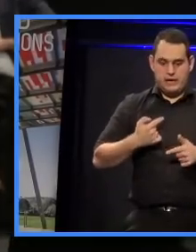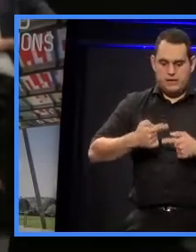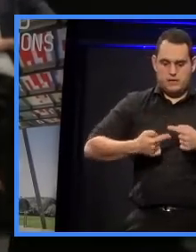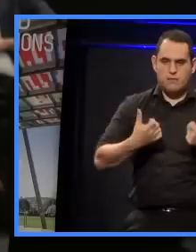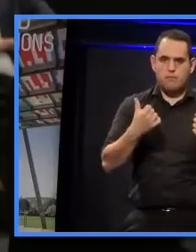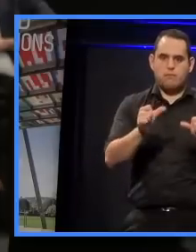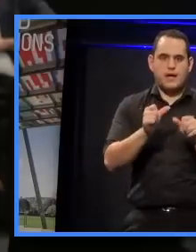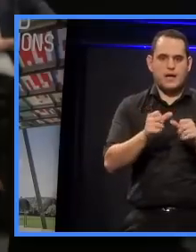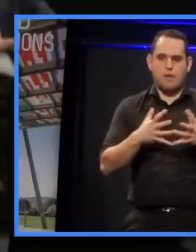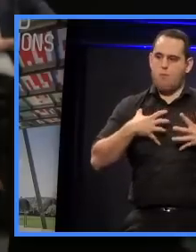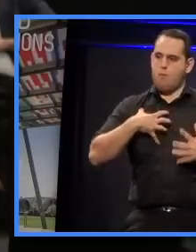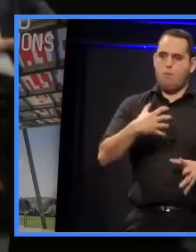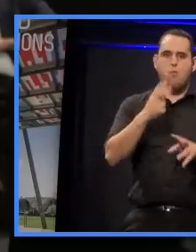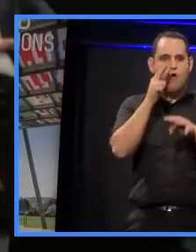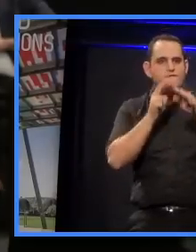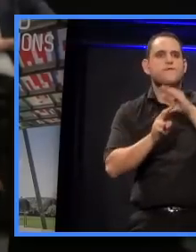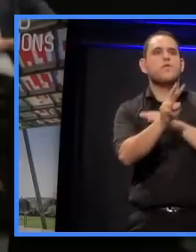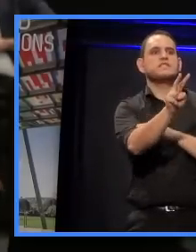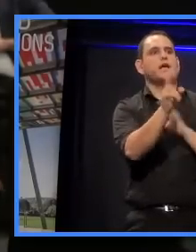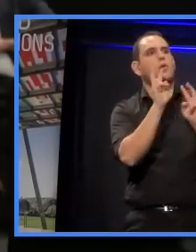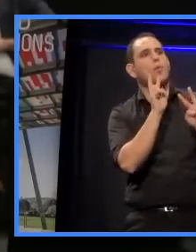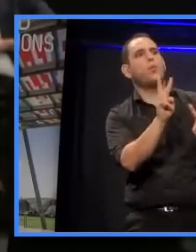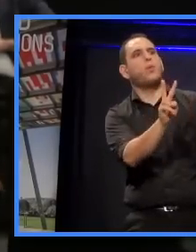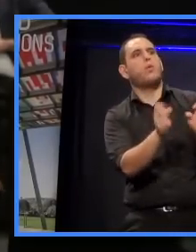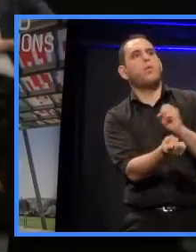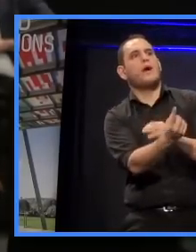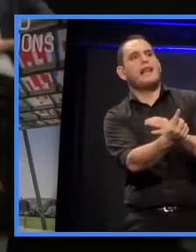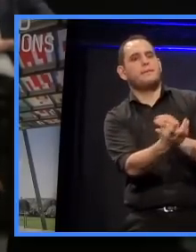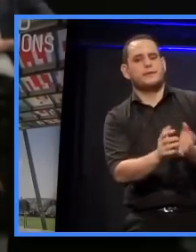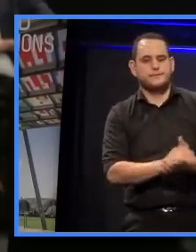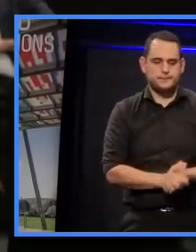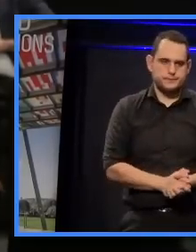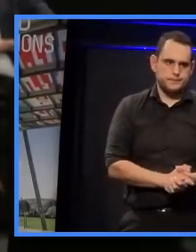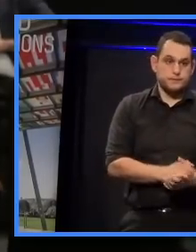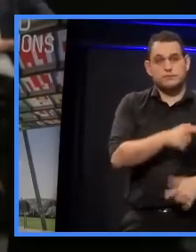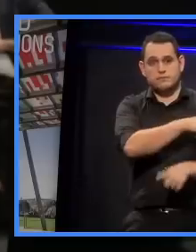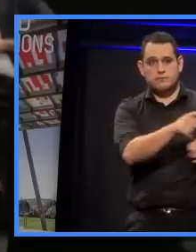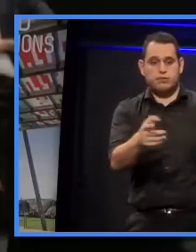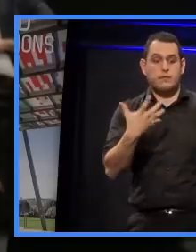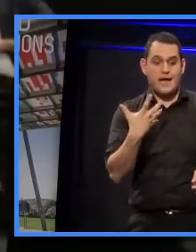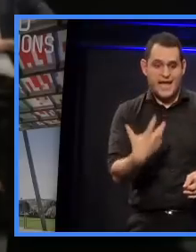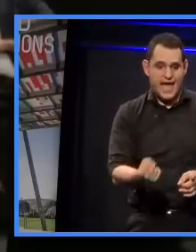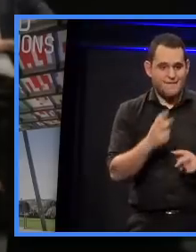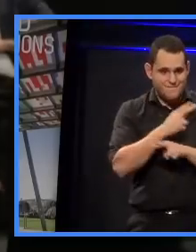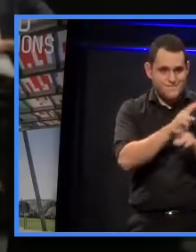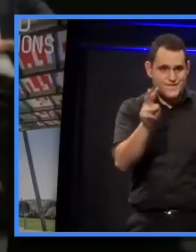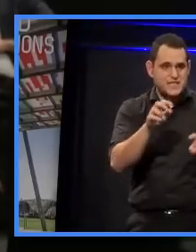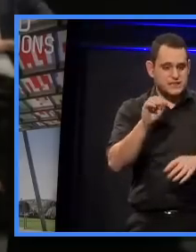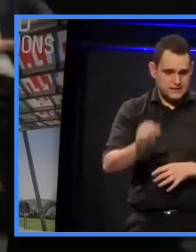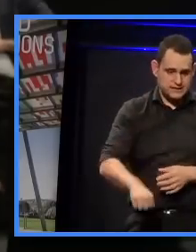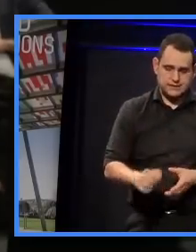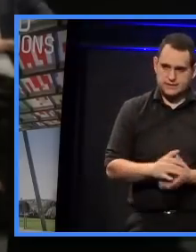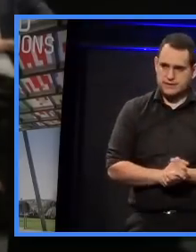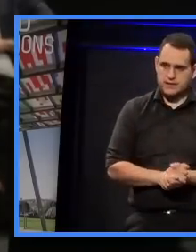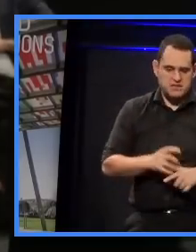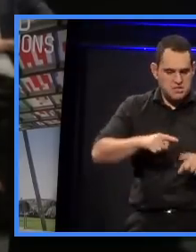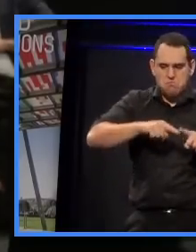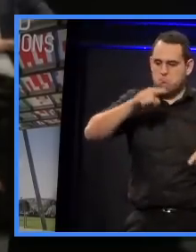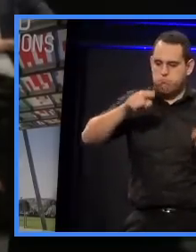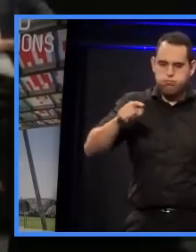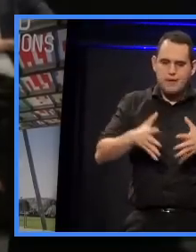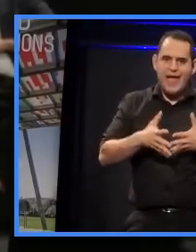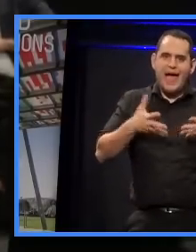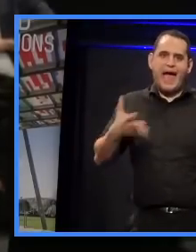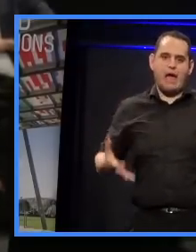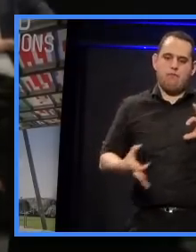that in the last five years. But they have a vision for those sorts of things, of where they're going to be, how they're going to be,